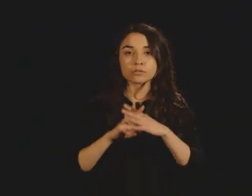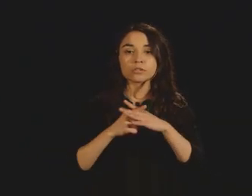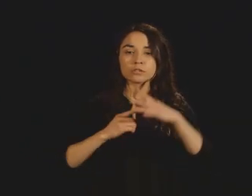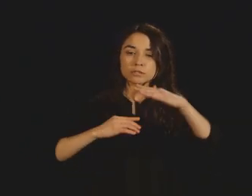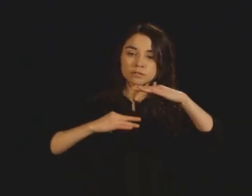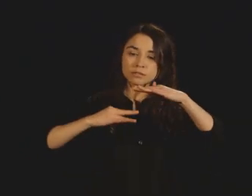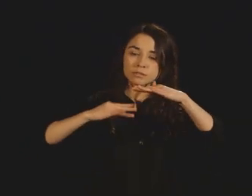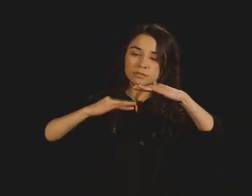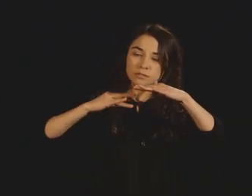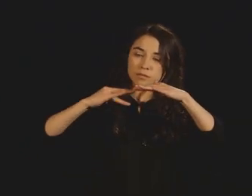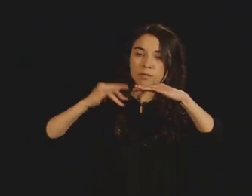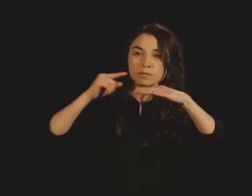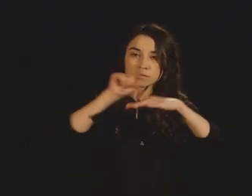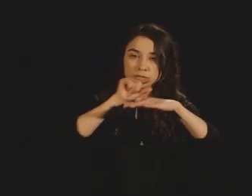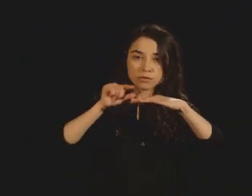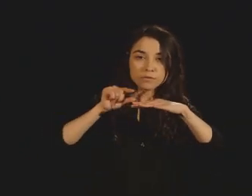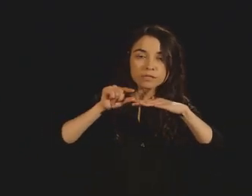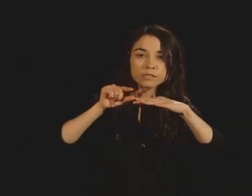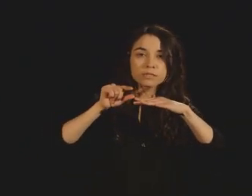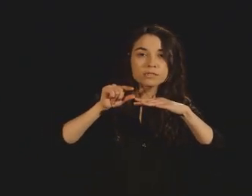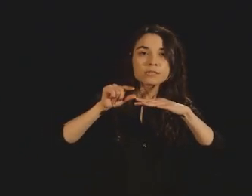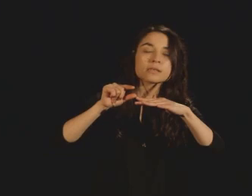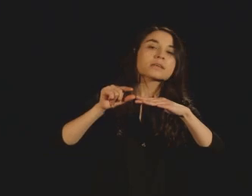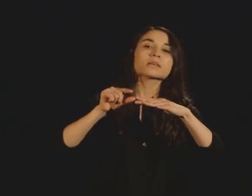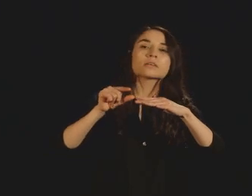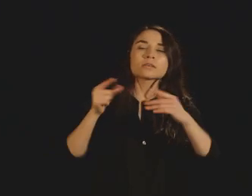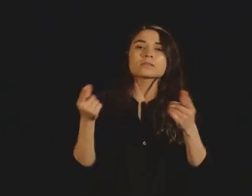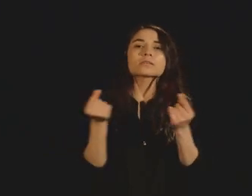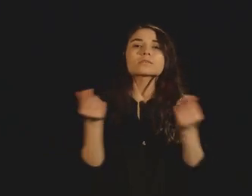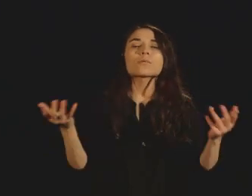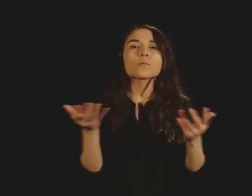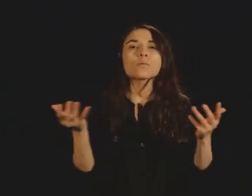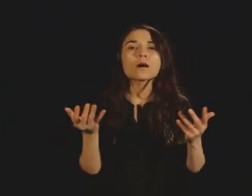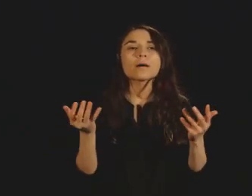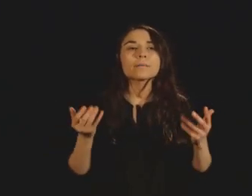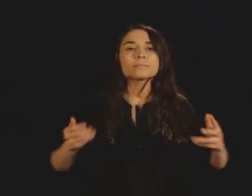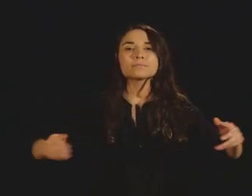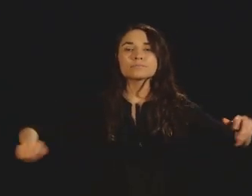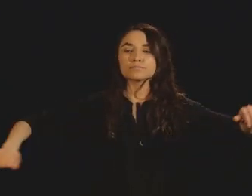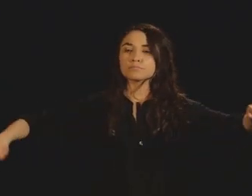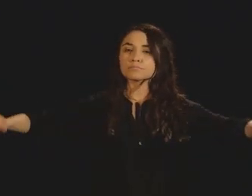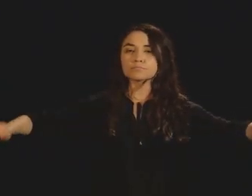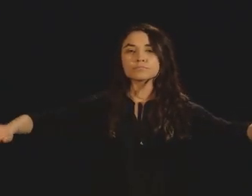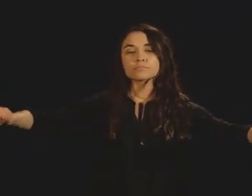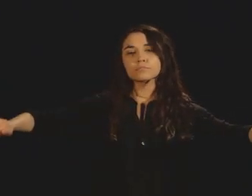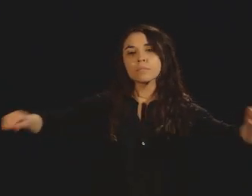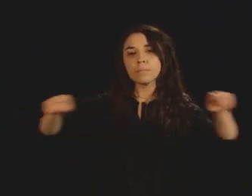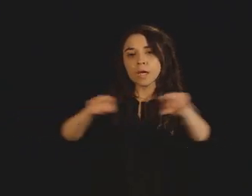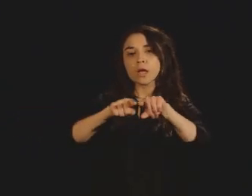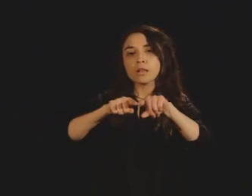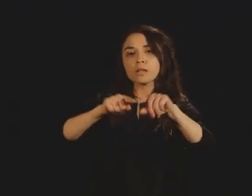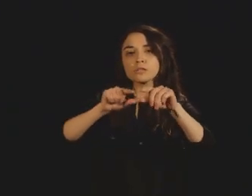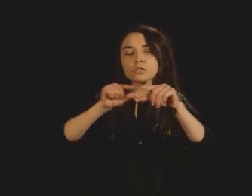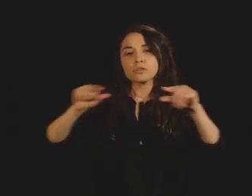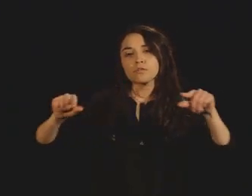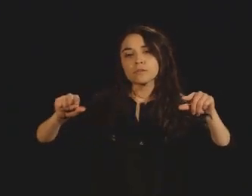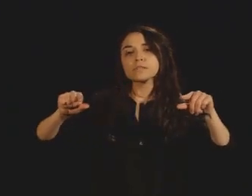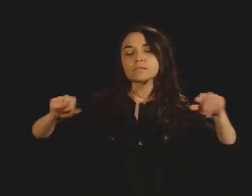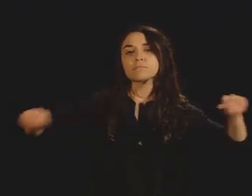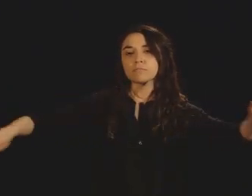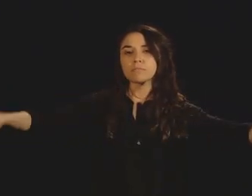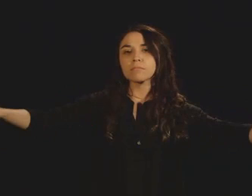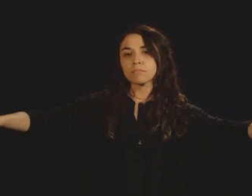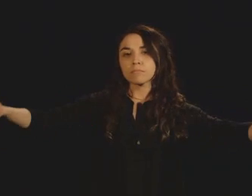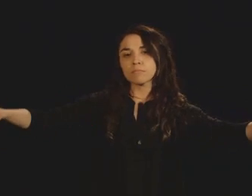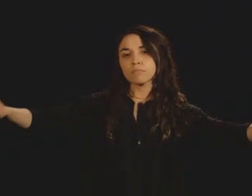And in fact, at the surface of water, it actually is like this, parallel to the surface, kind of bobbing along, kind of